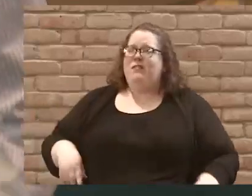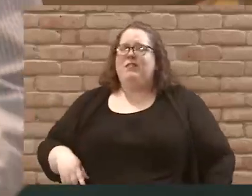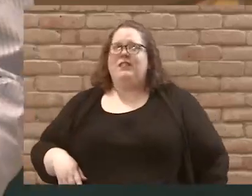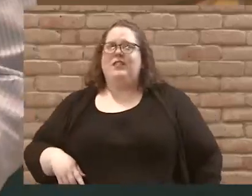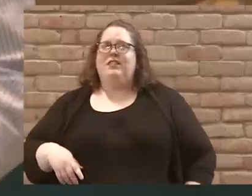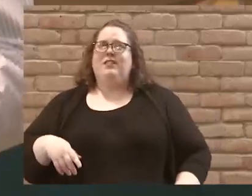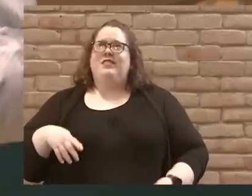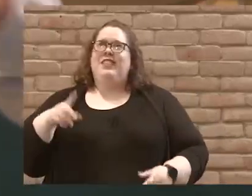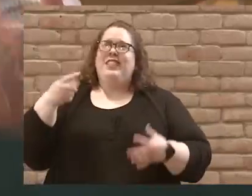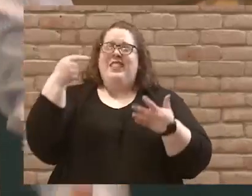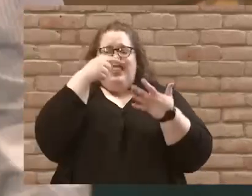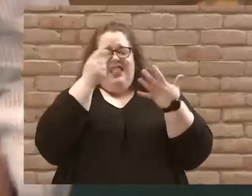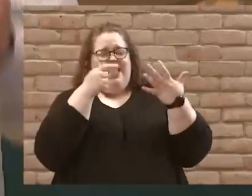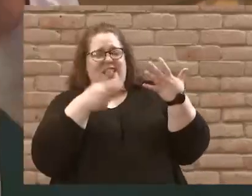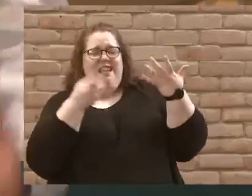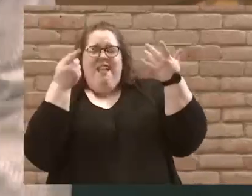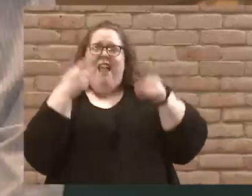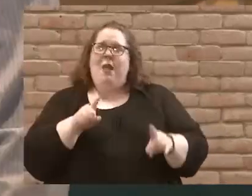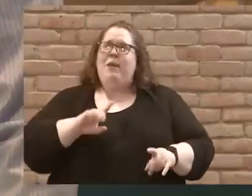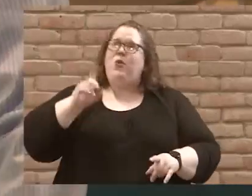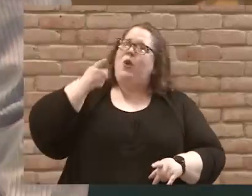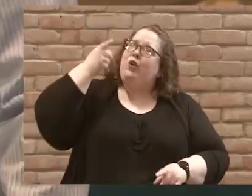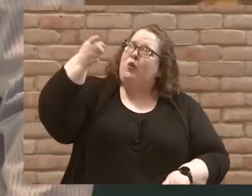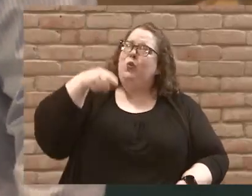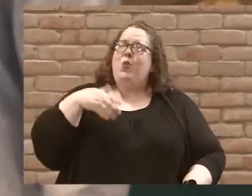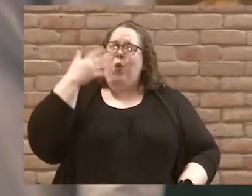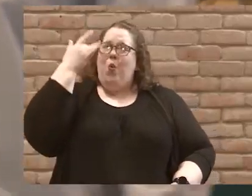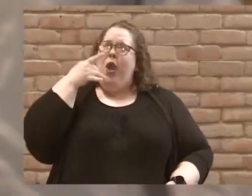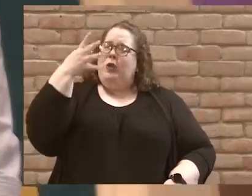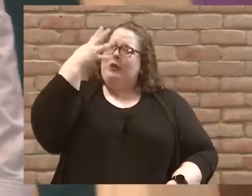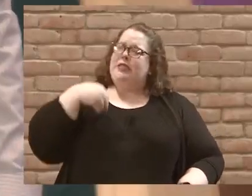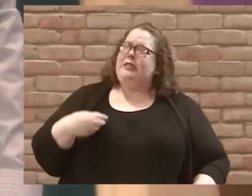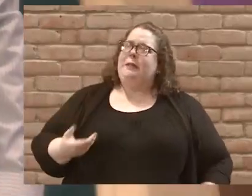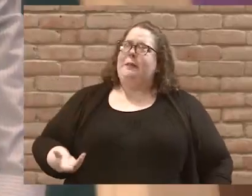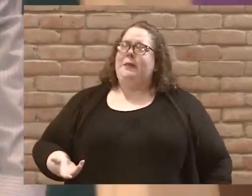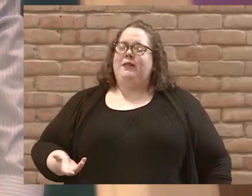happened to me? Jesus, where are you? Why are you sleeping?